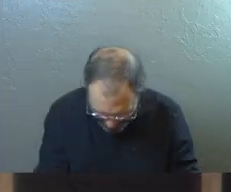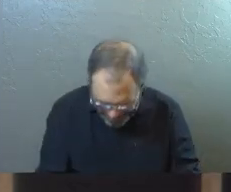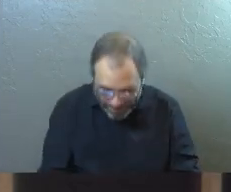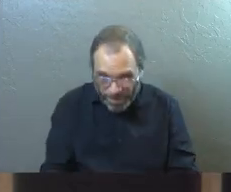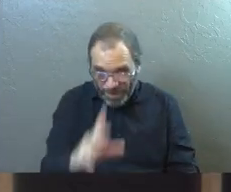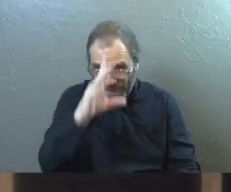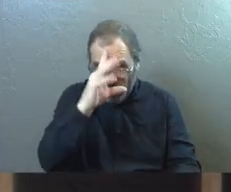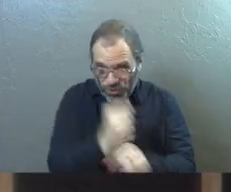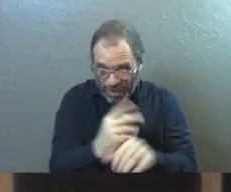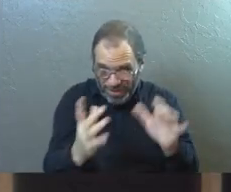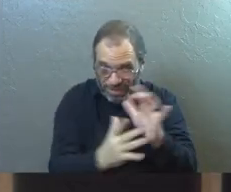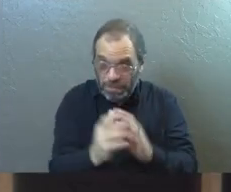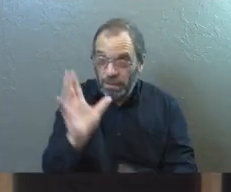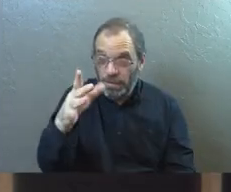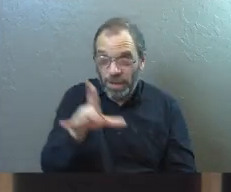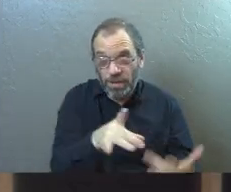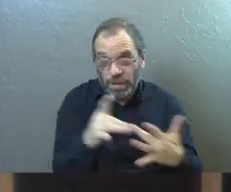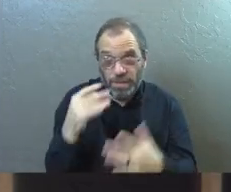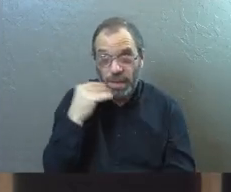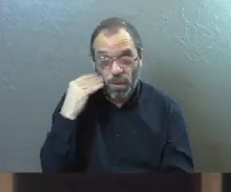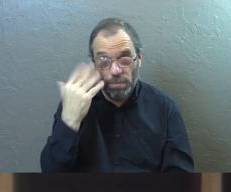Trust Jesus to get you back.